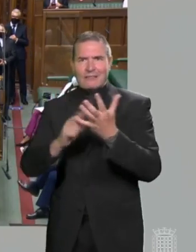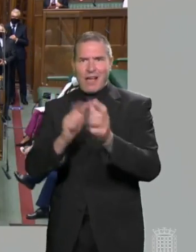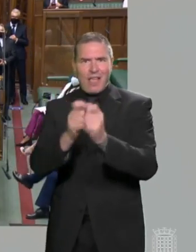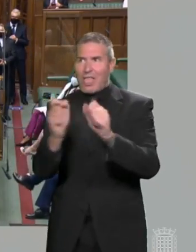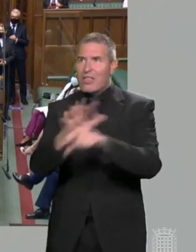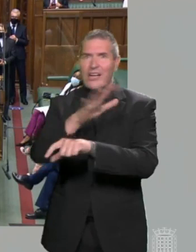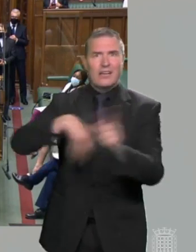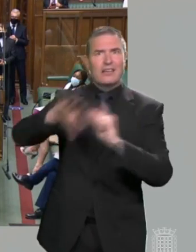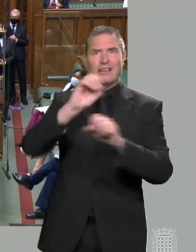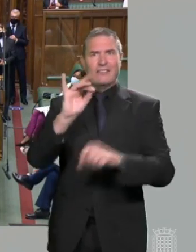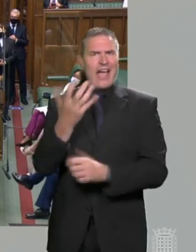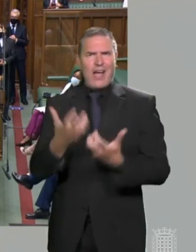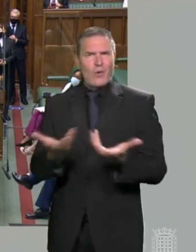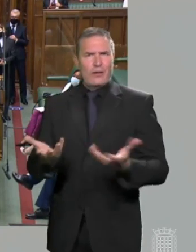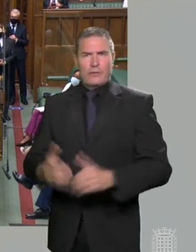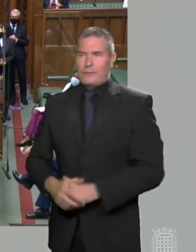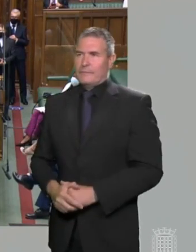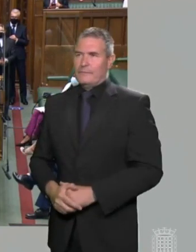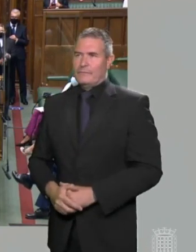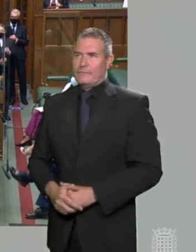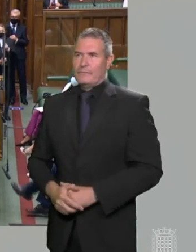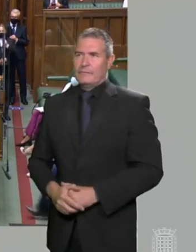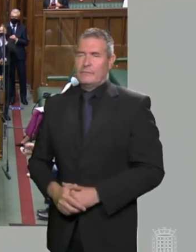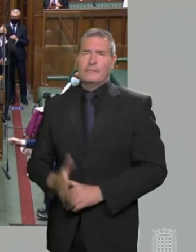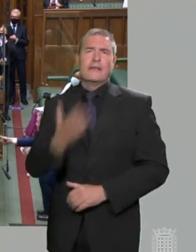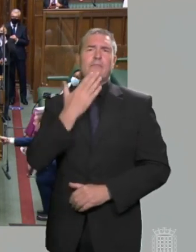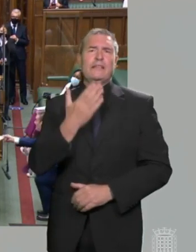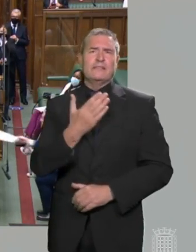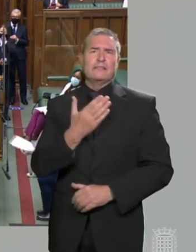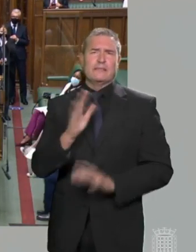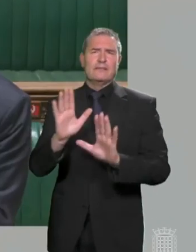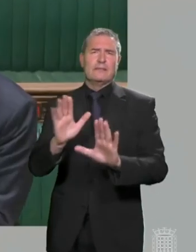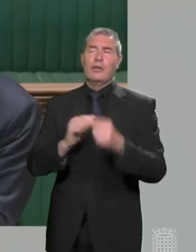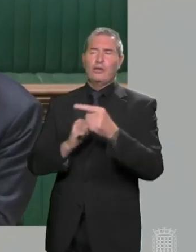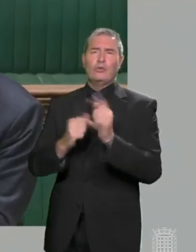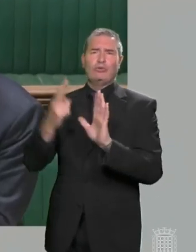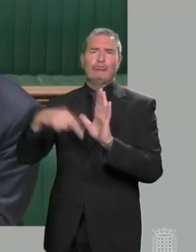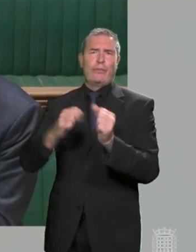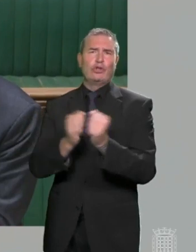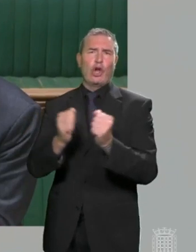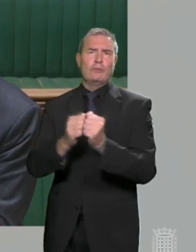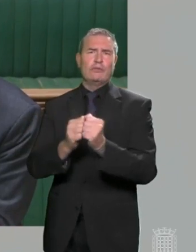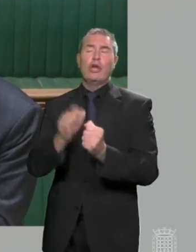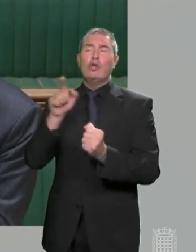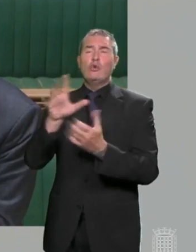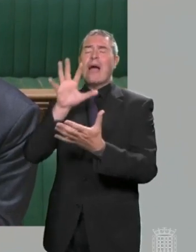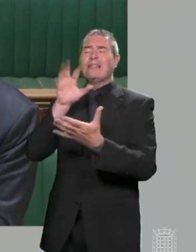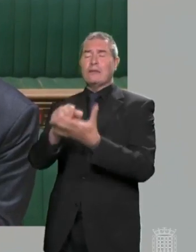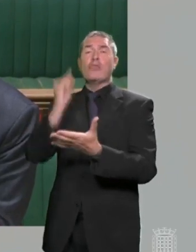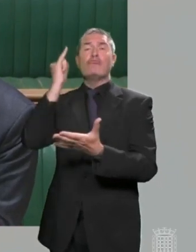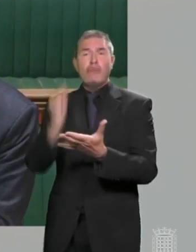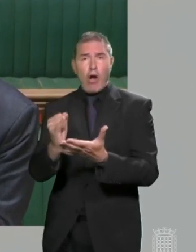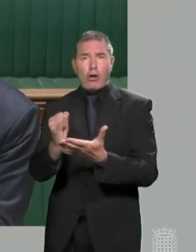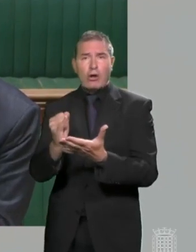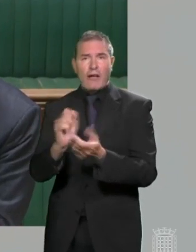Mr Speaker, I think, for the ease of the House, he should begin by pulping his document, in which he incorrectly identifies what the